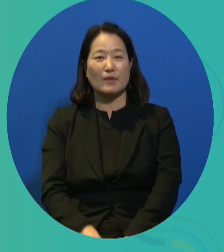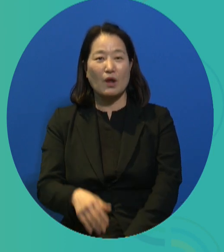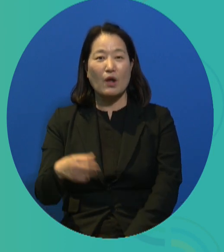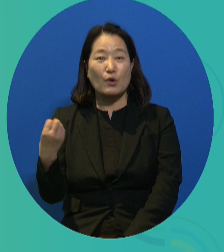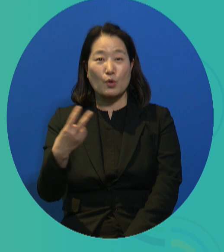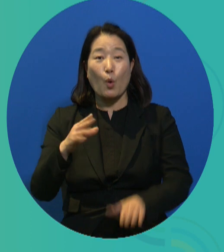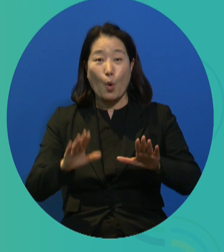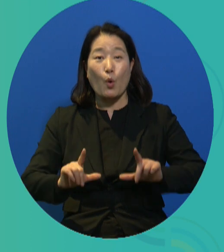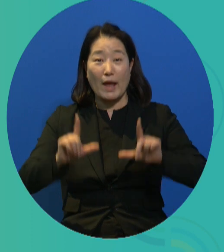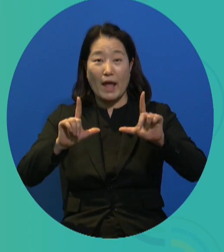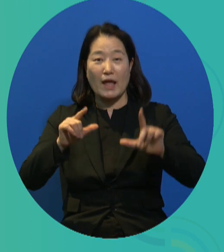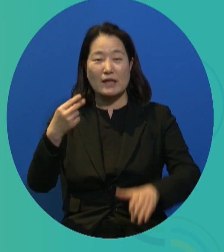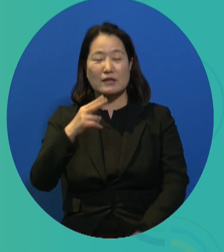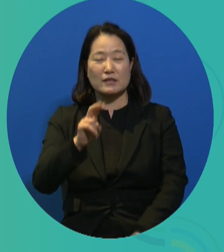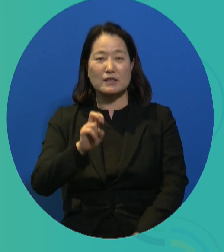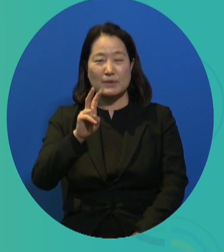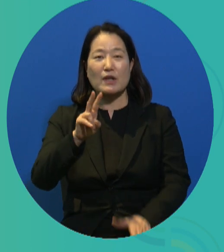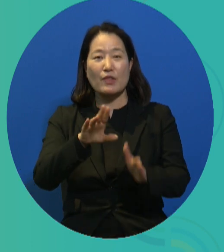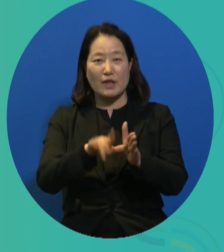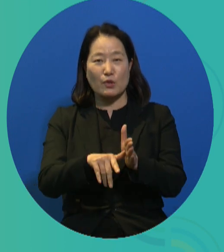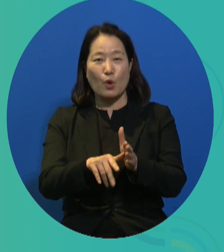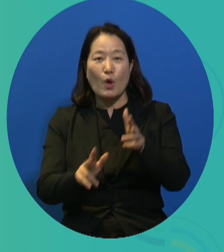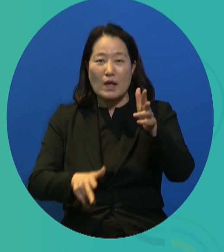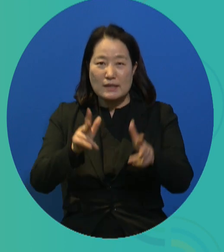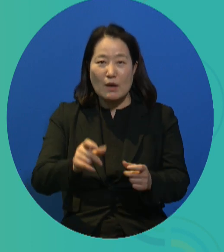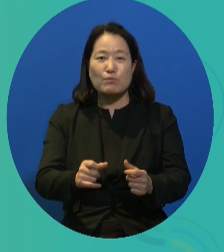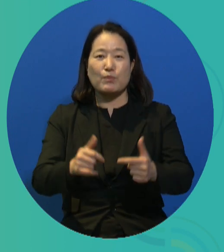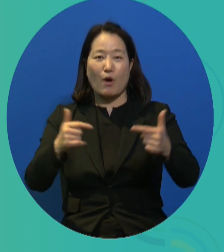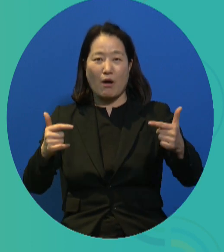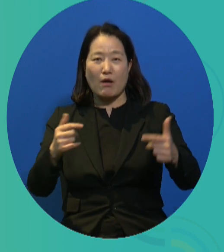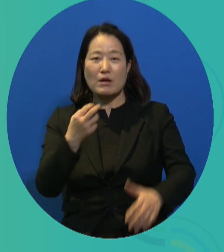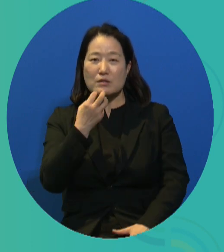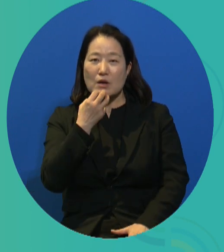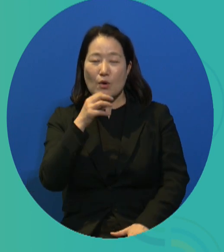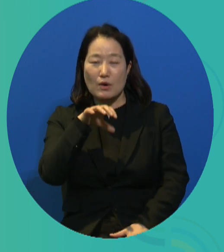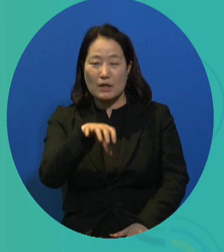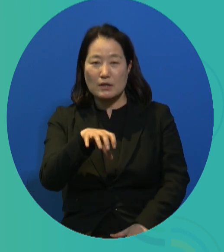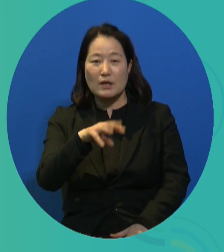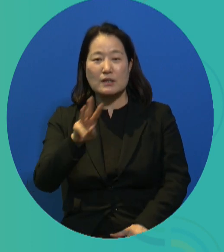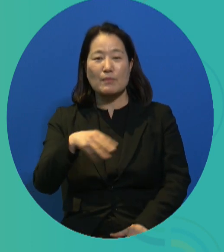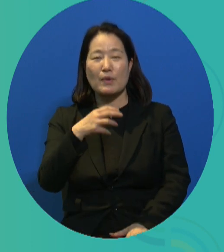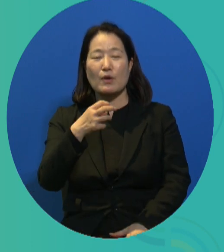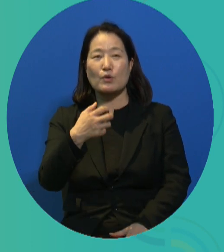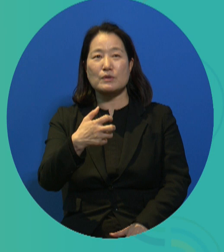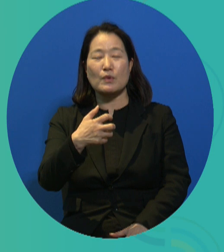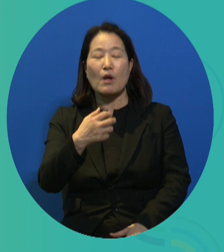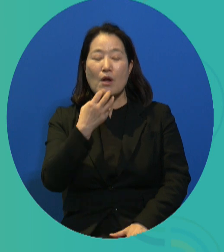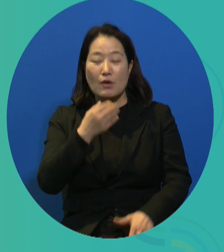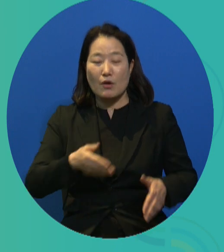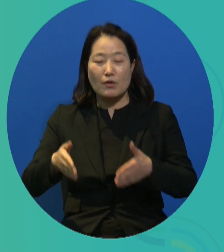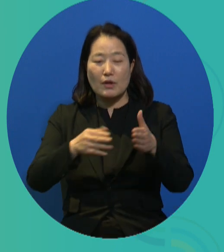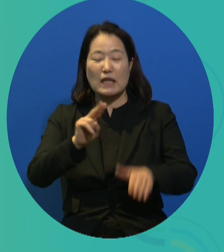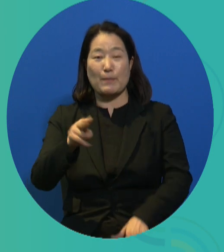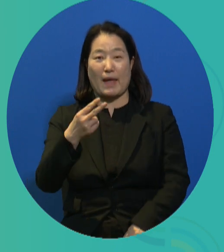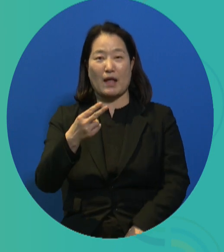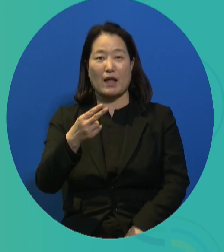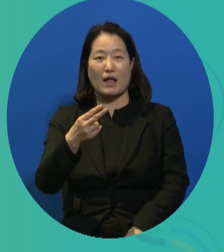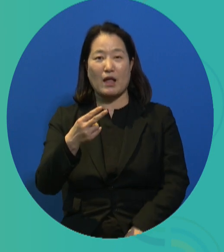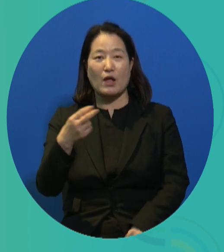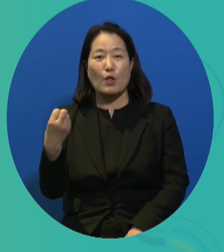And this year in 2022, this project has been expanded. So in Seoul, 350 persons were